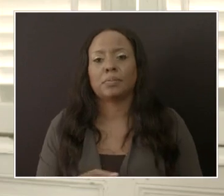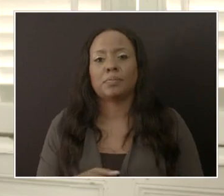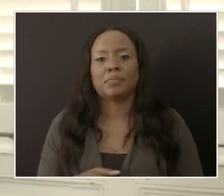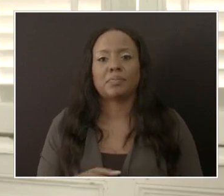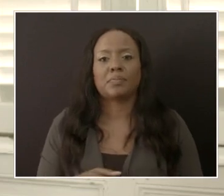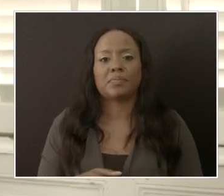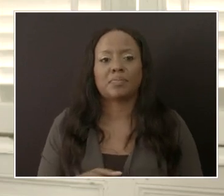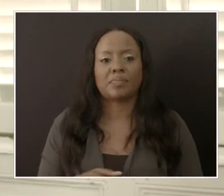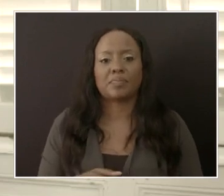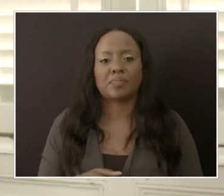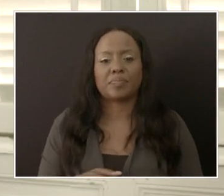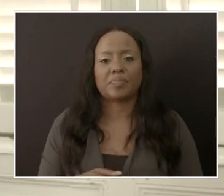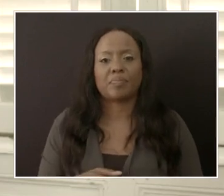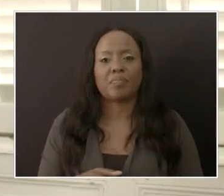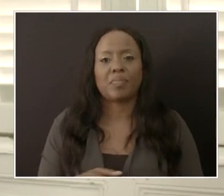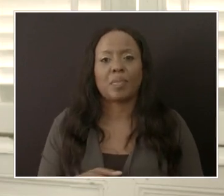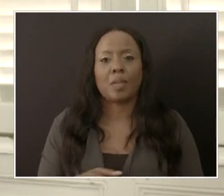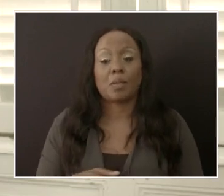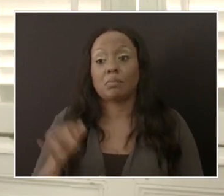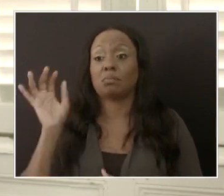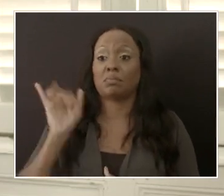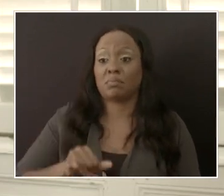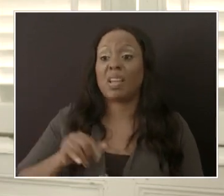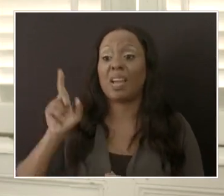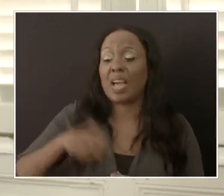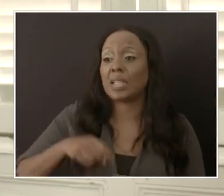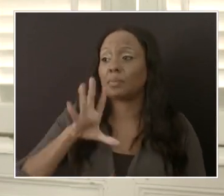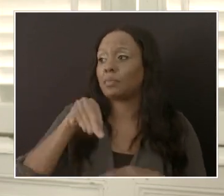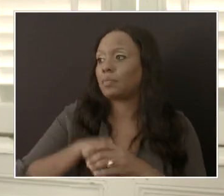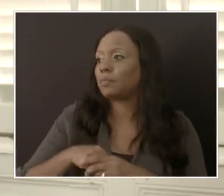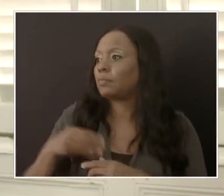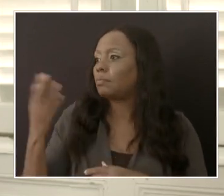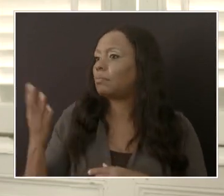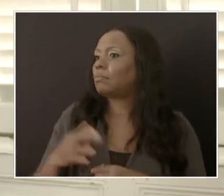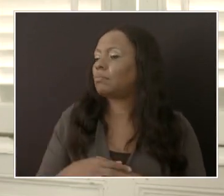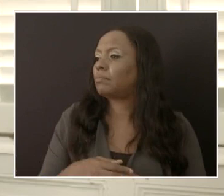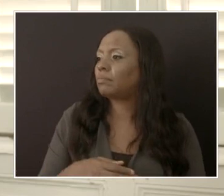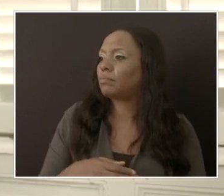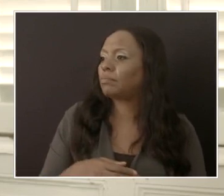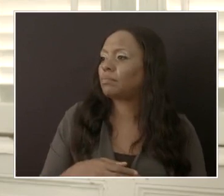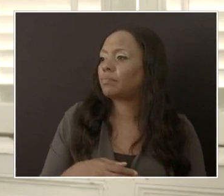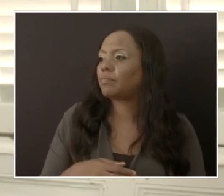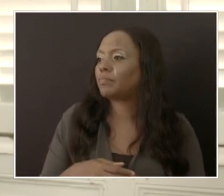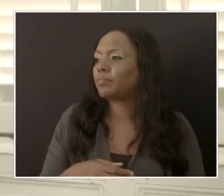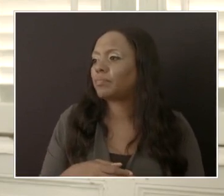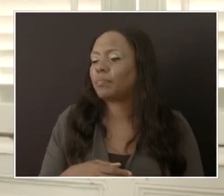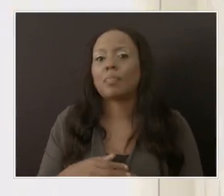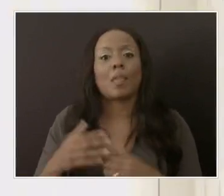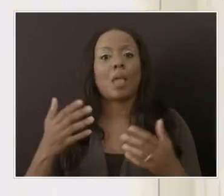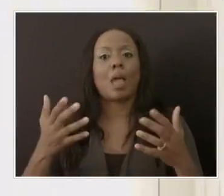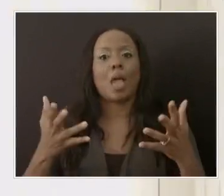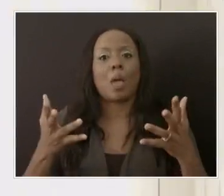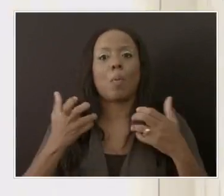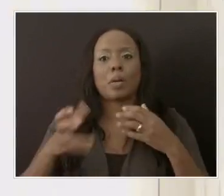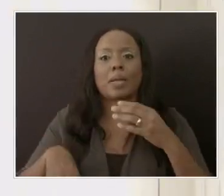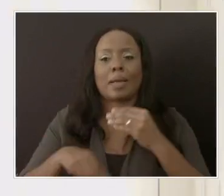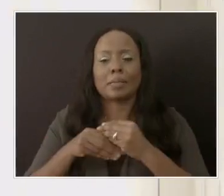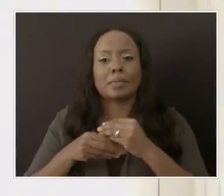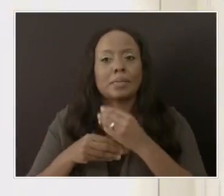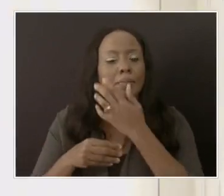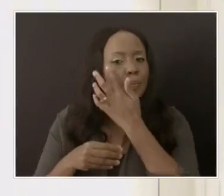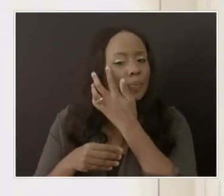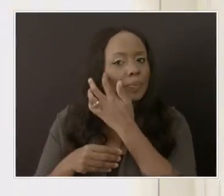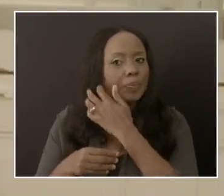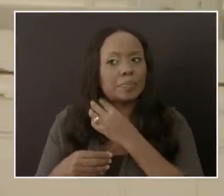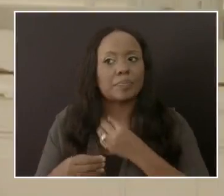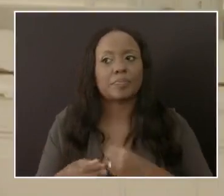And that, that has to be weighed in the balance. Dr. George? Yes. Just let me add that you may be aware that